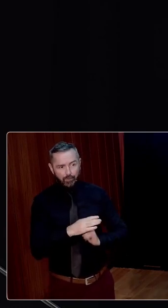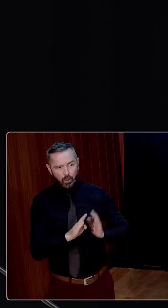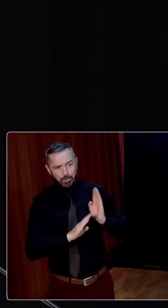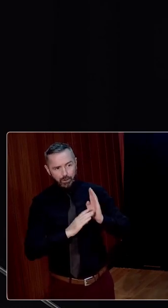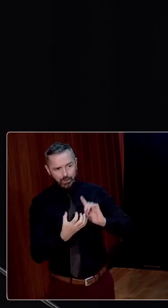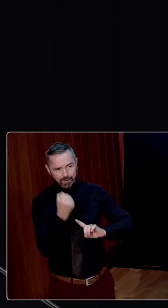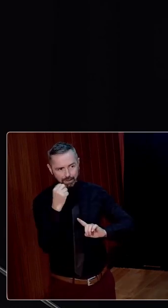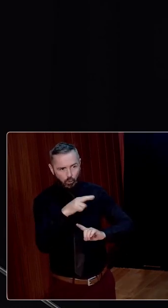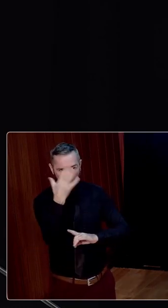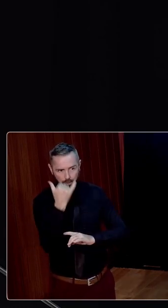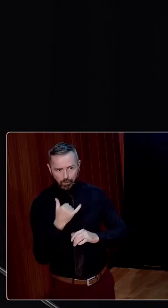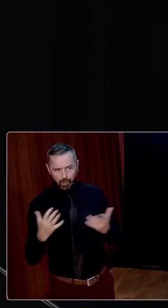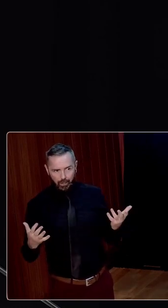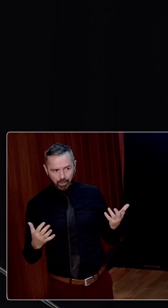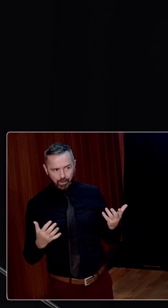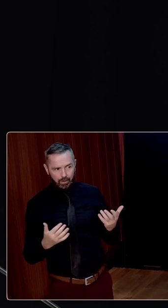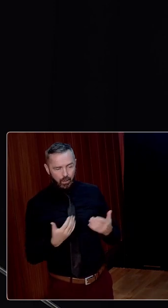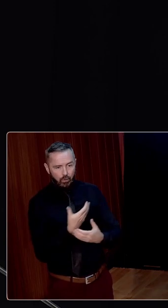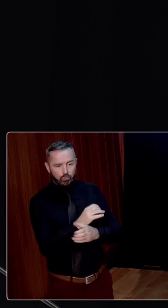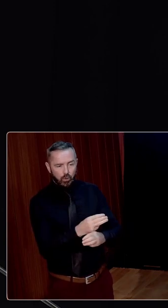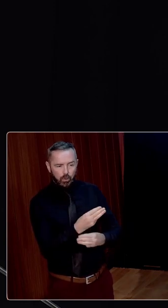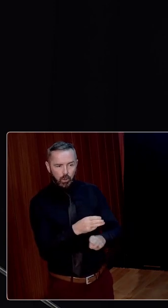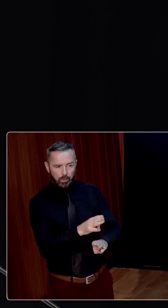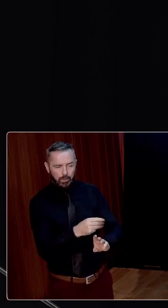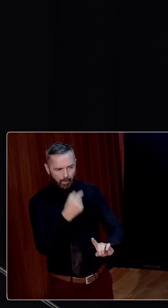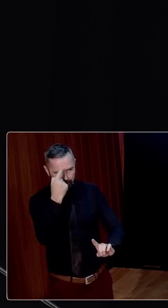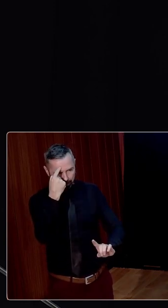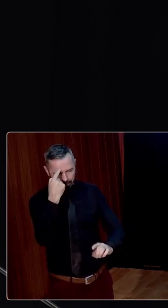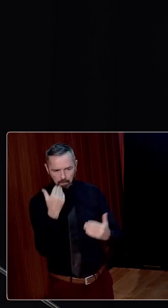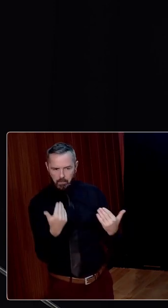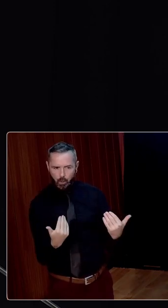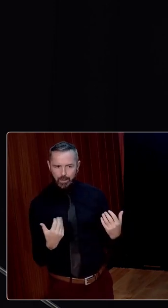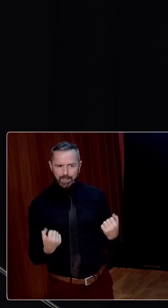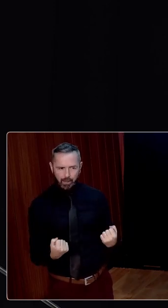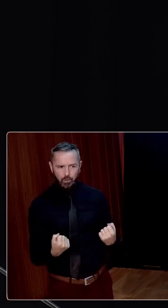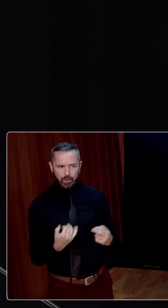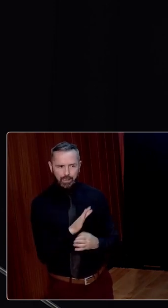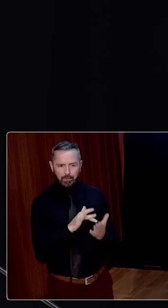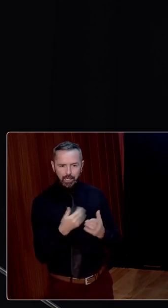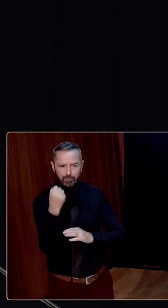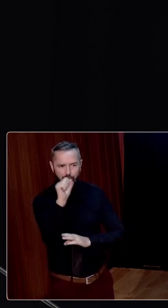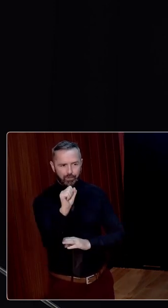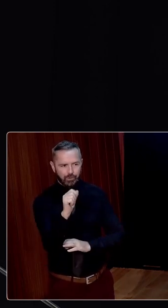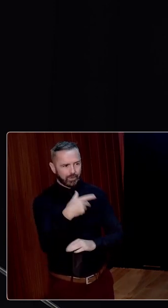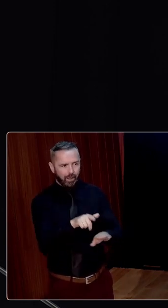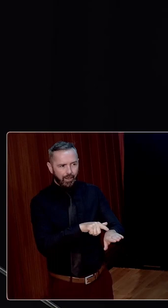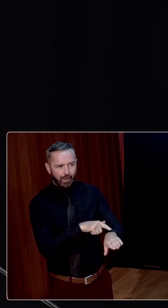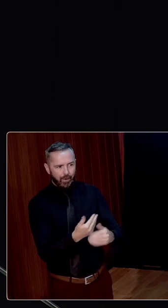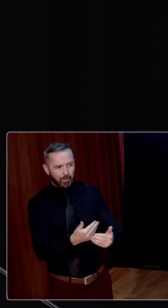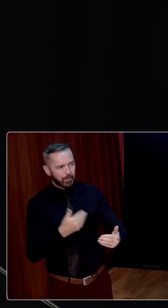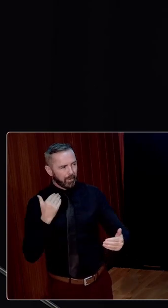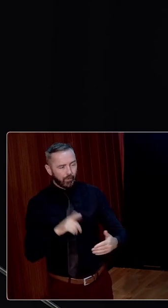or miracle. The rural poor, since their moment, had arrived in the middle of the revolution. And it was not long